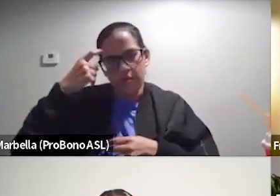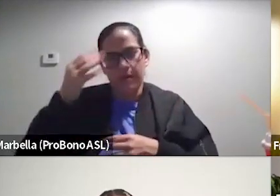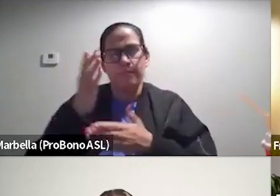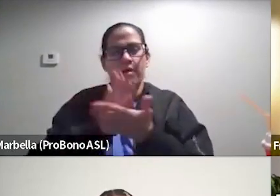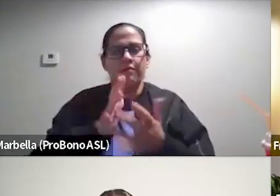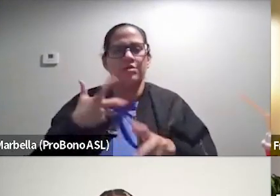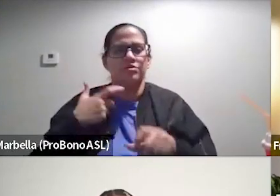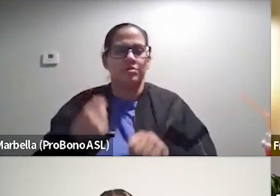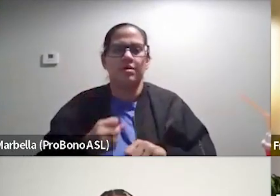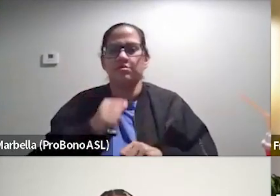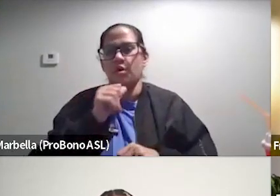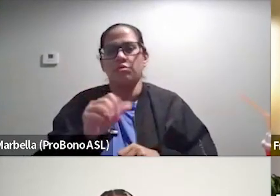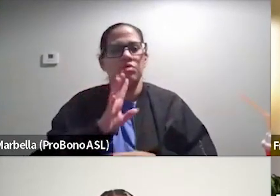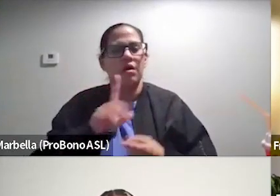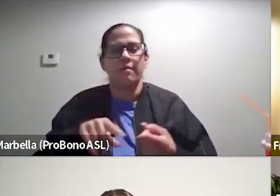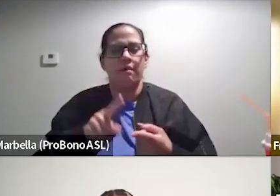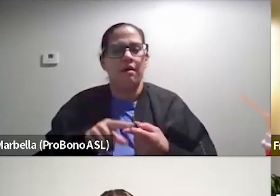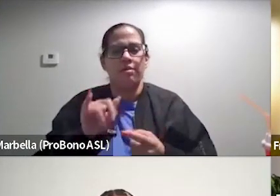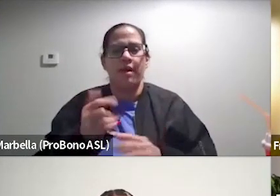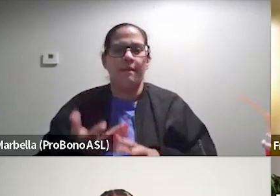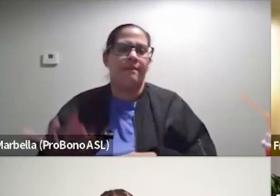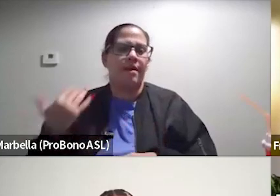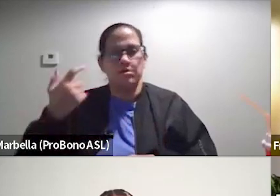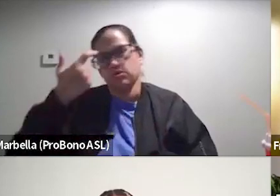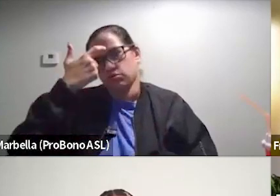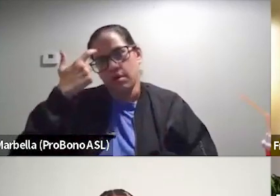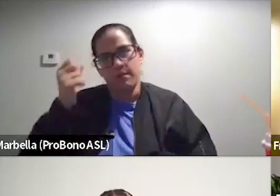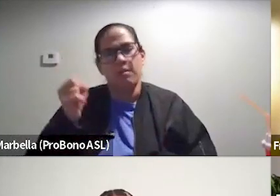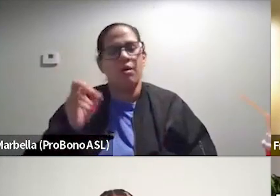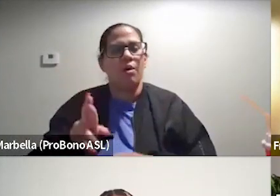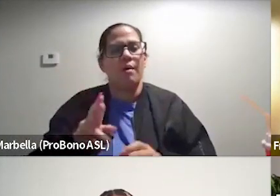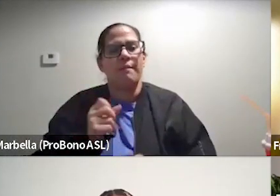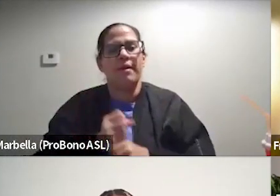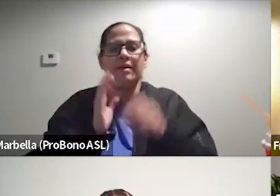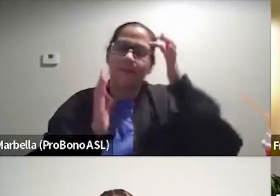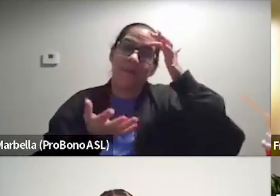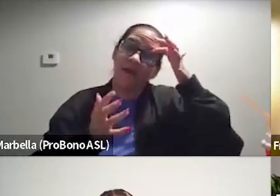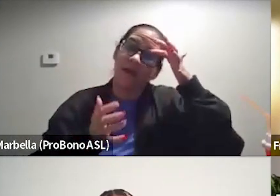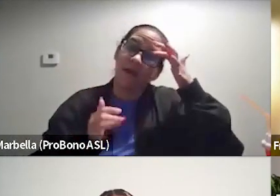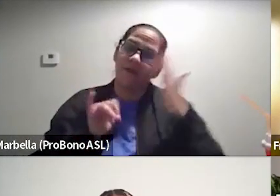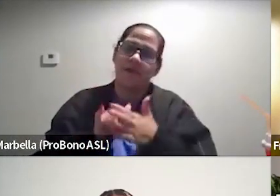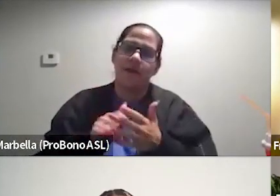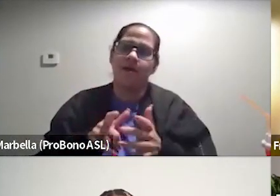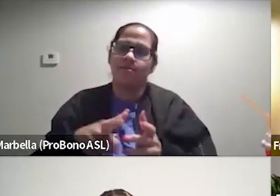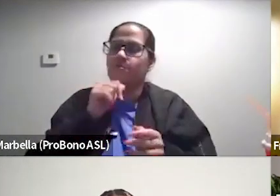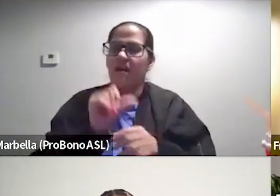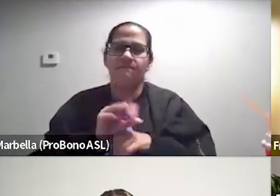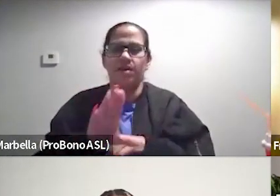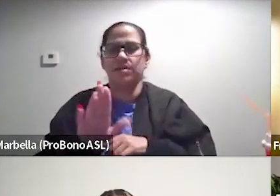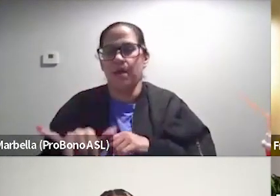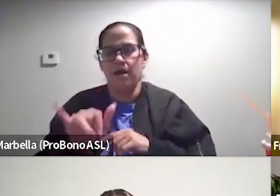meant not talking about that past trauma or making it appear that you were unaffected by it.